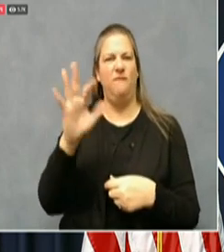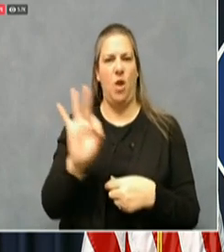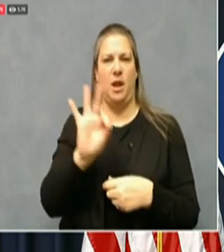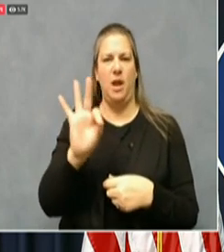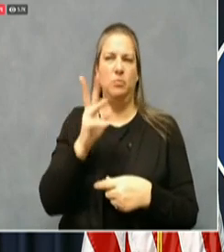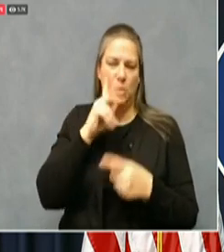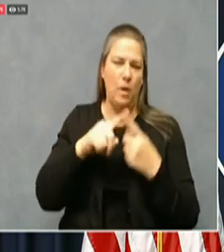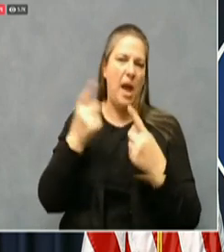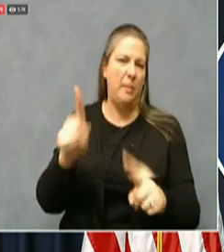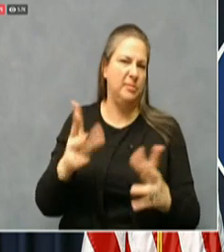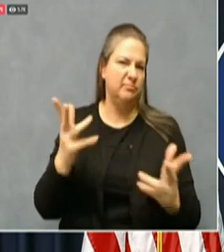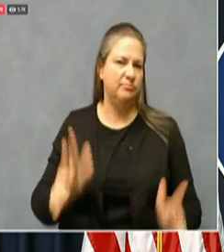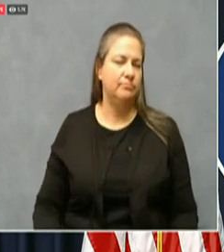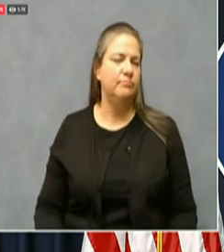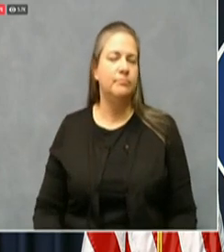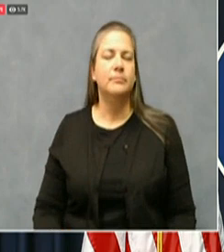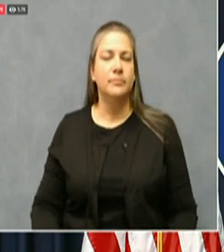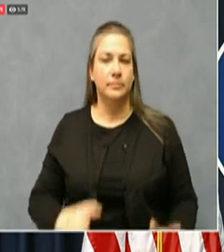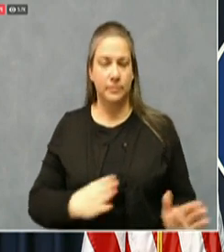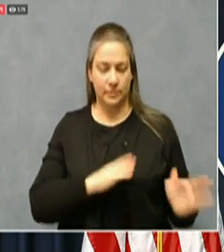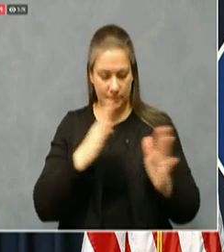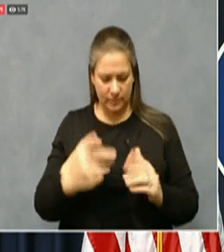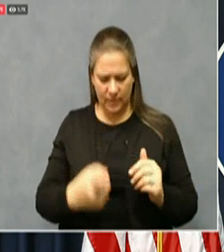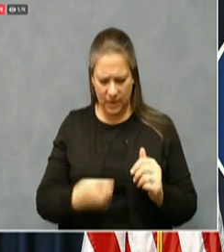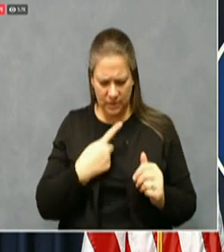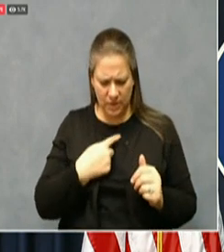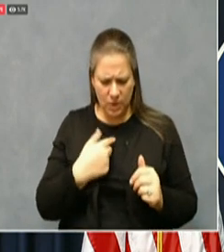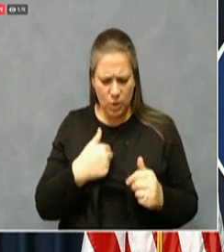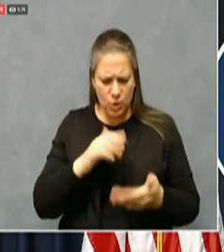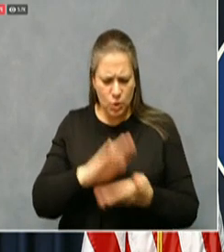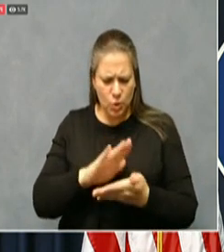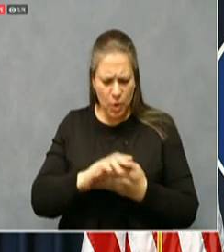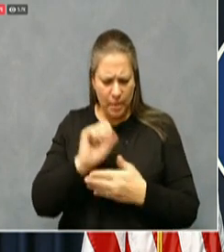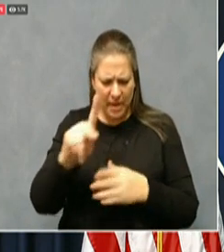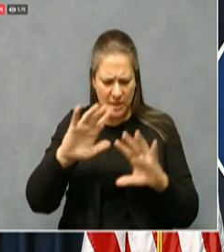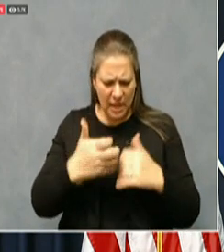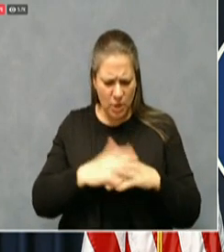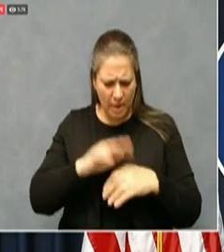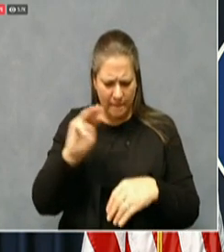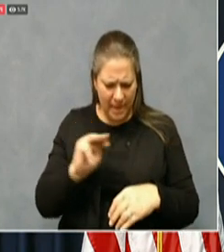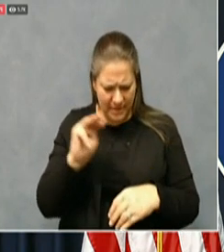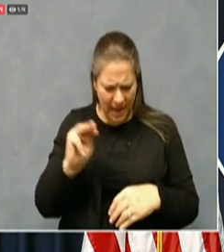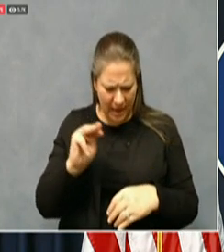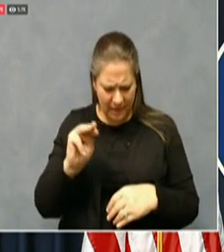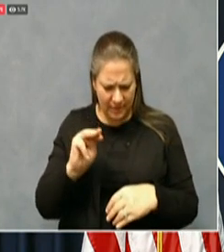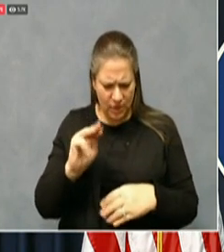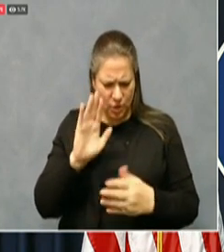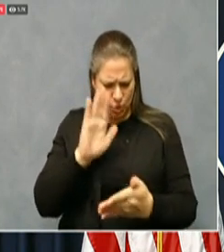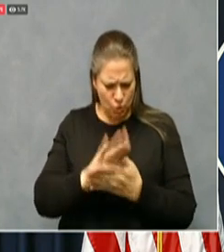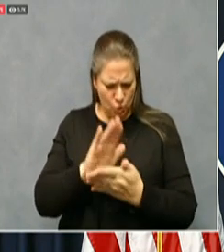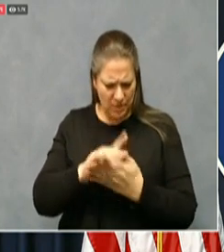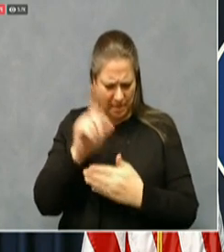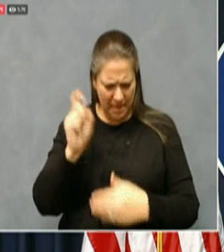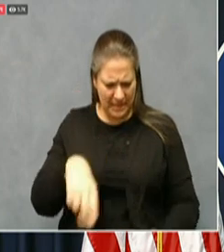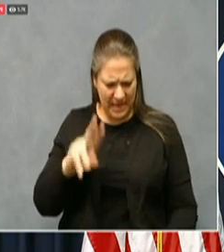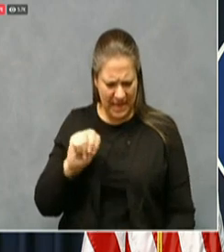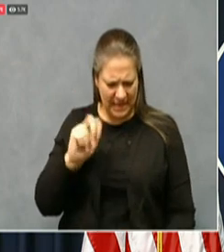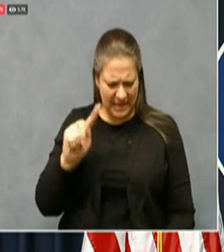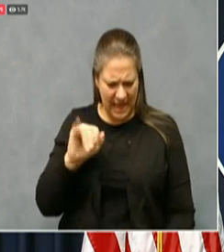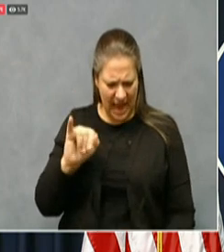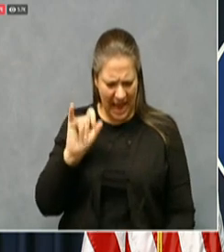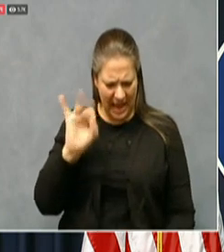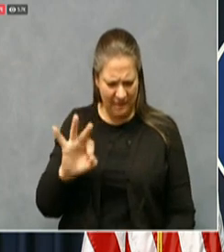Clarification on schools returning to class on Monday. Is it recommended or required that elementary schools remain NTI if their county is read?